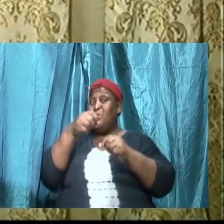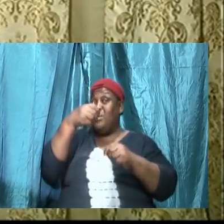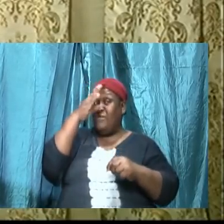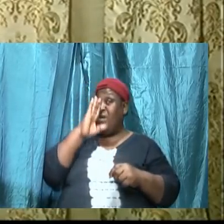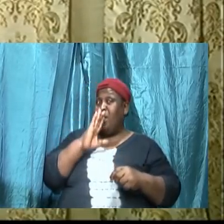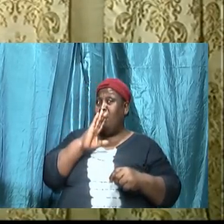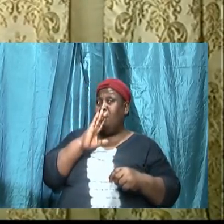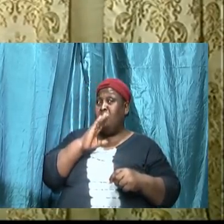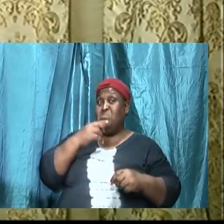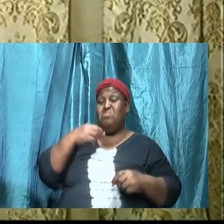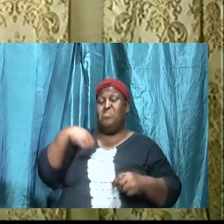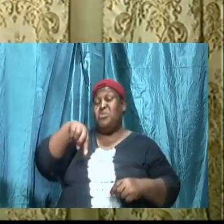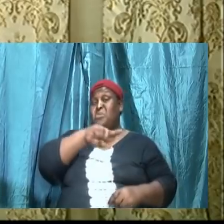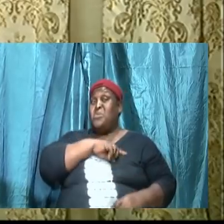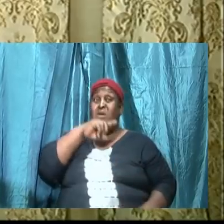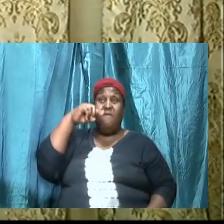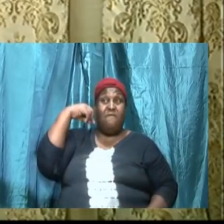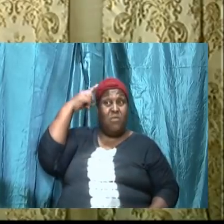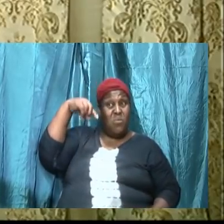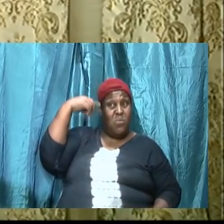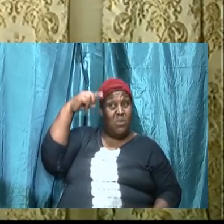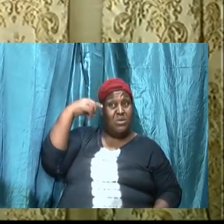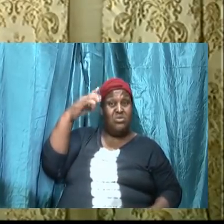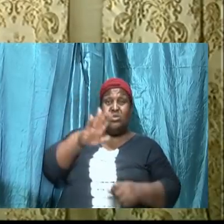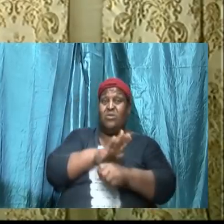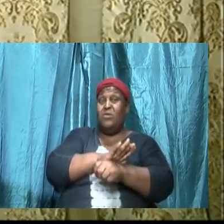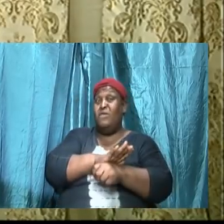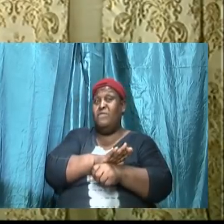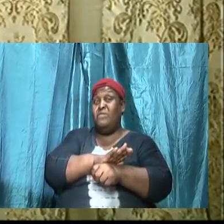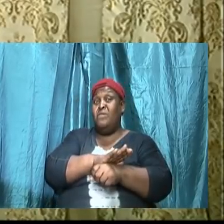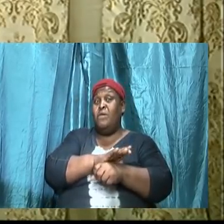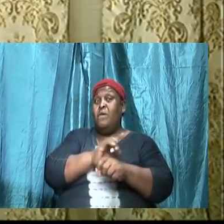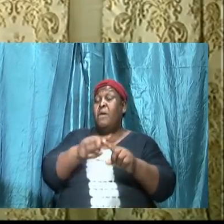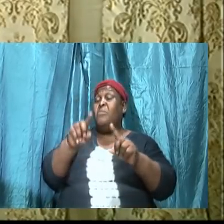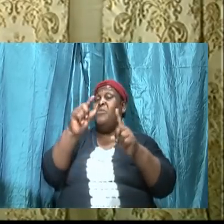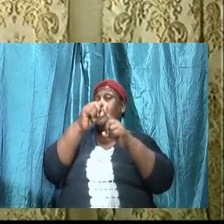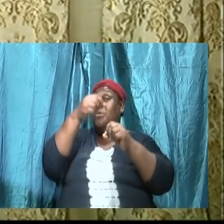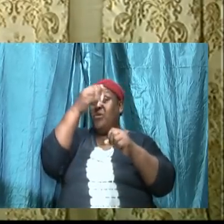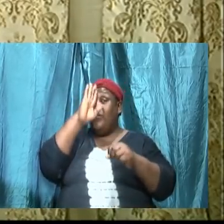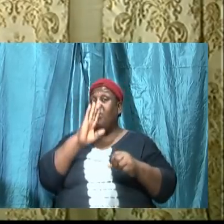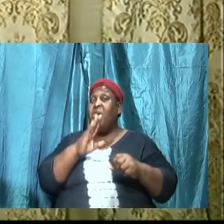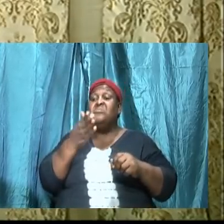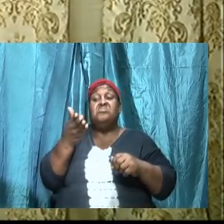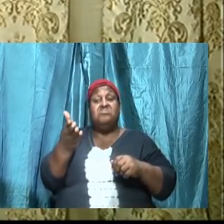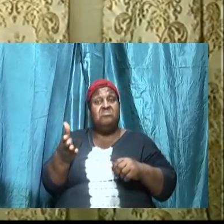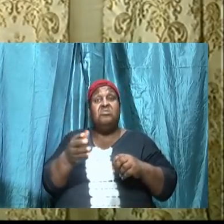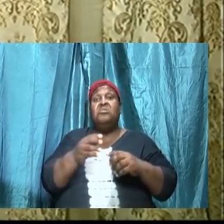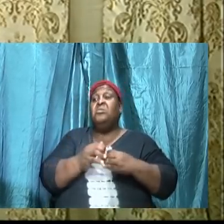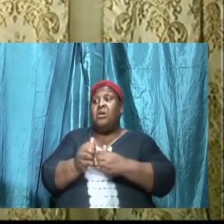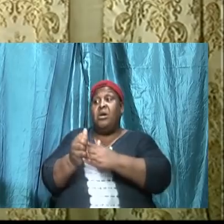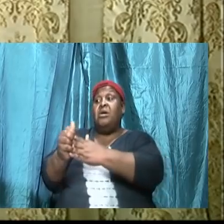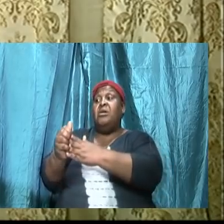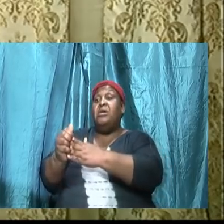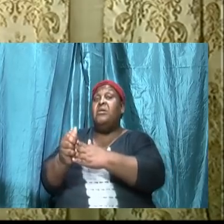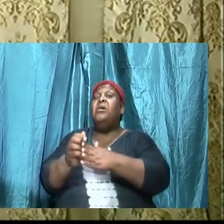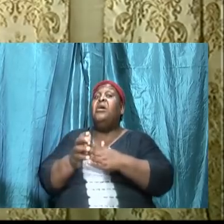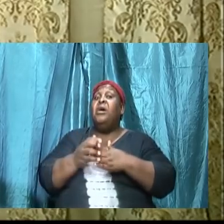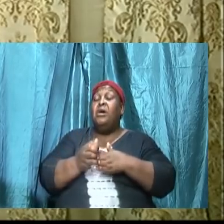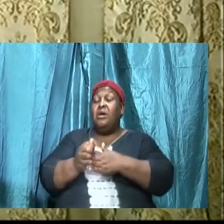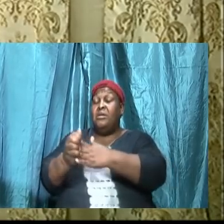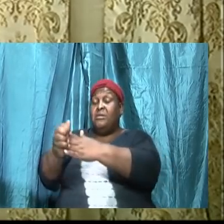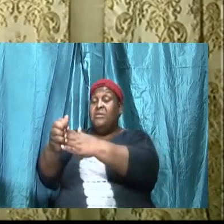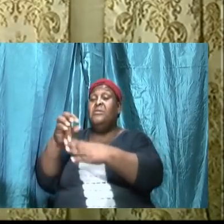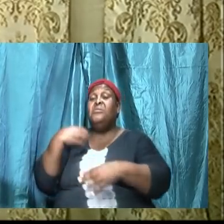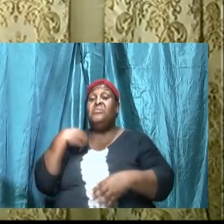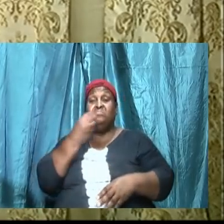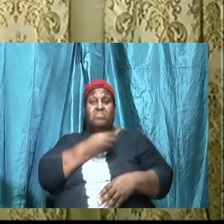words of God are there to guide us, to lead us, to take us exactly